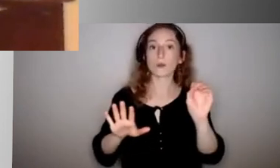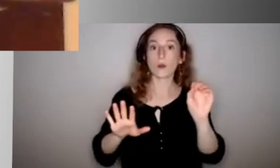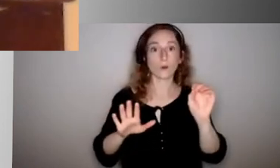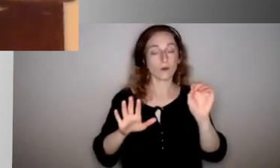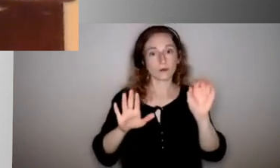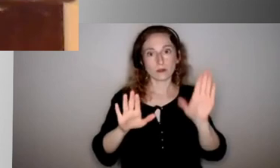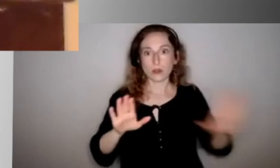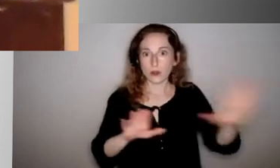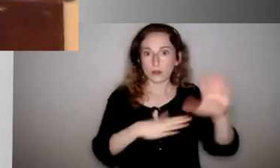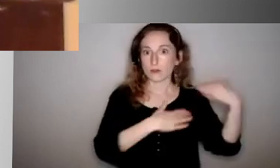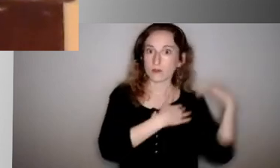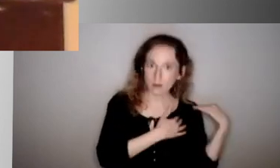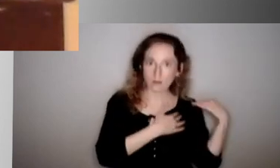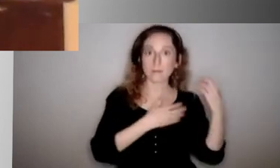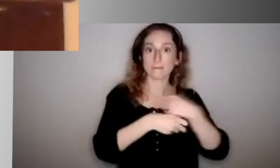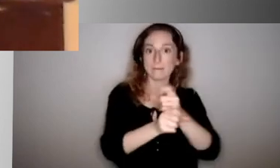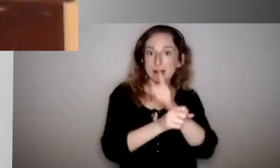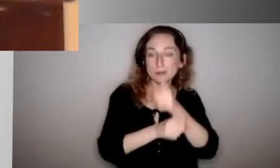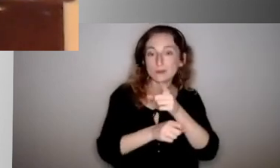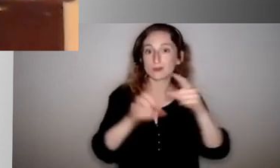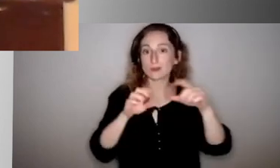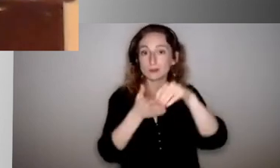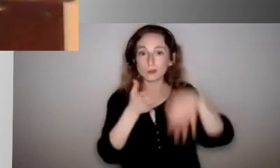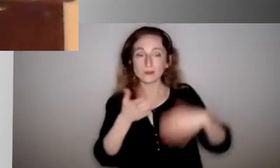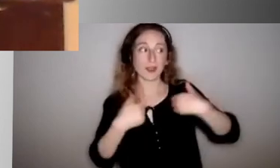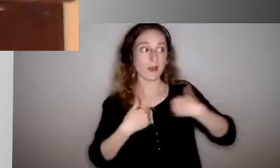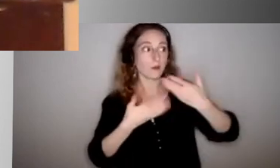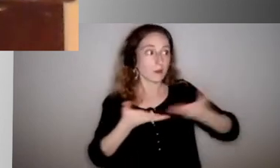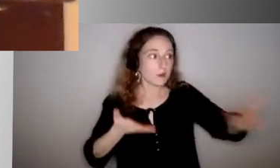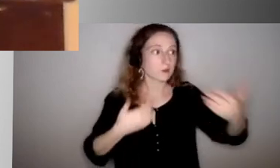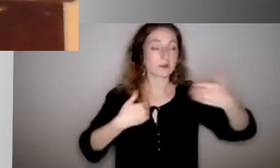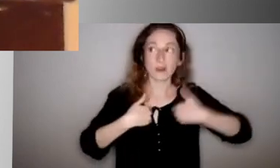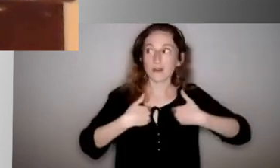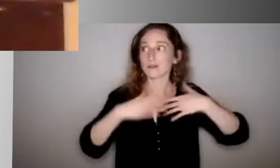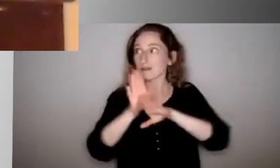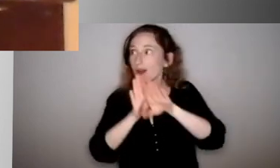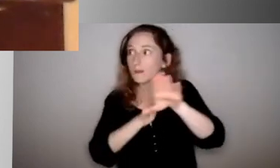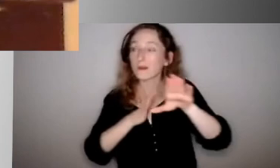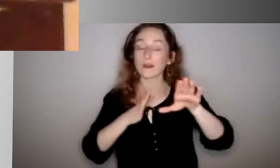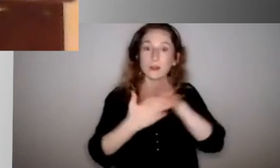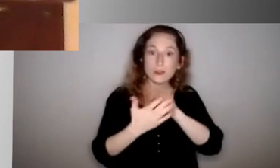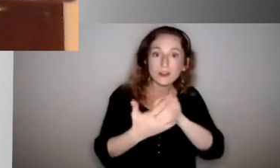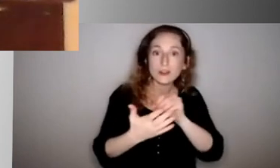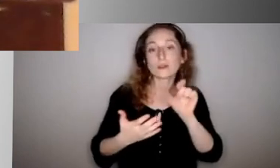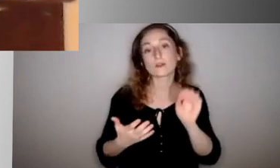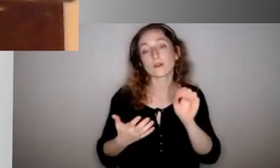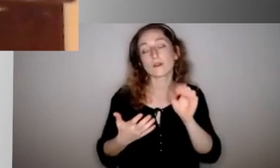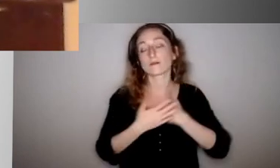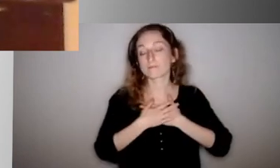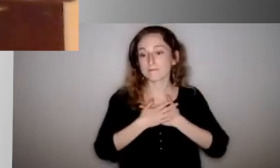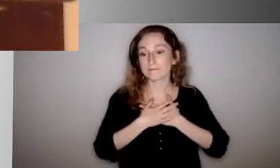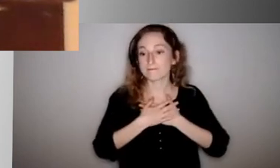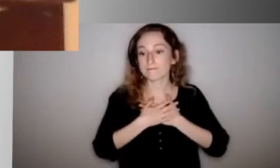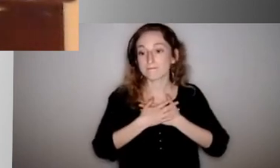education, all of the things that we provide inside of the classroom, inside of the schoolhouse. And so I appreciate, as was mentioned,